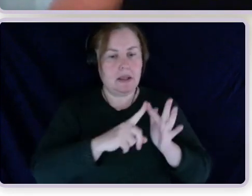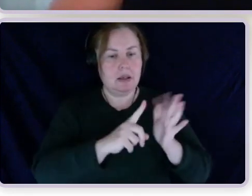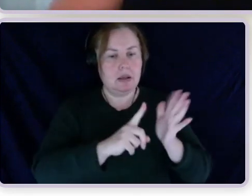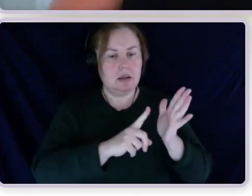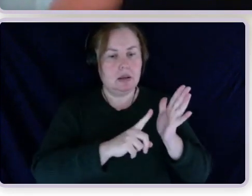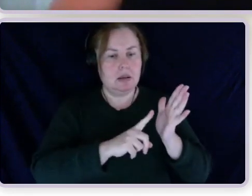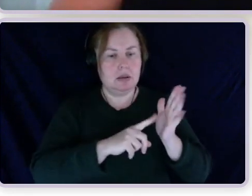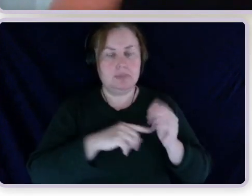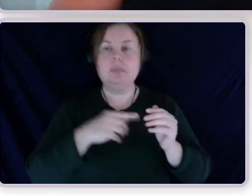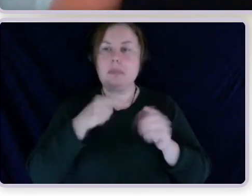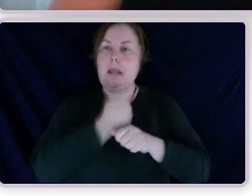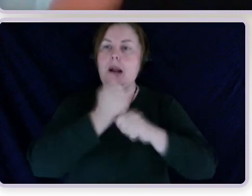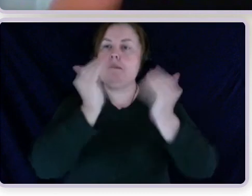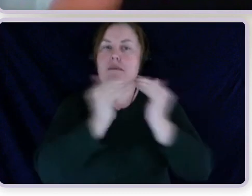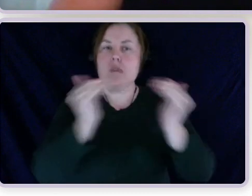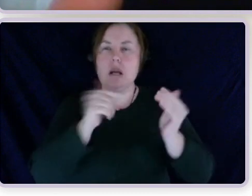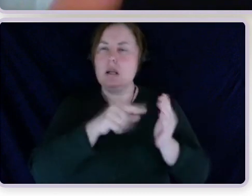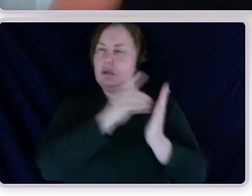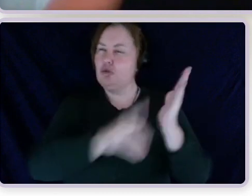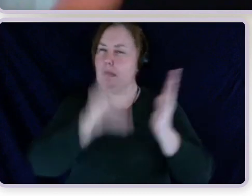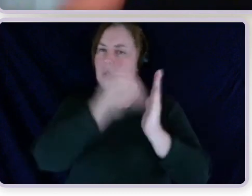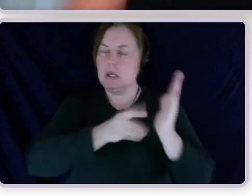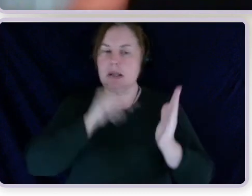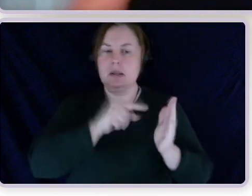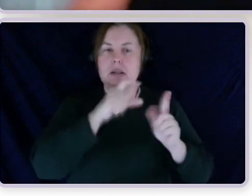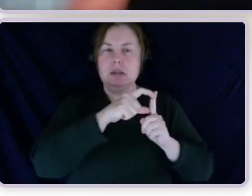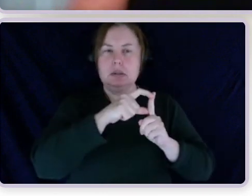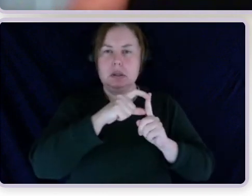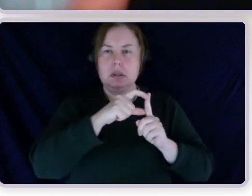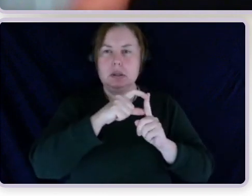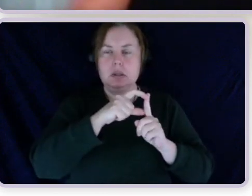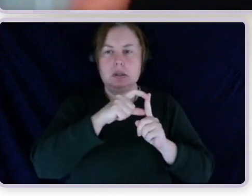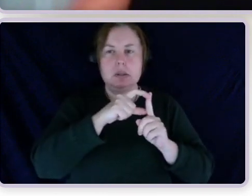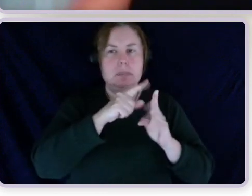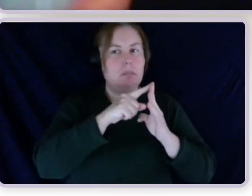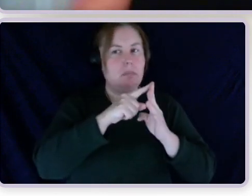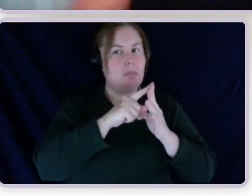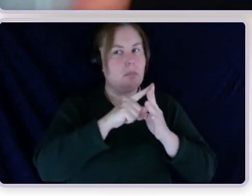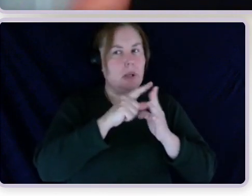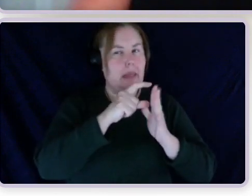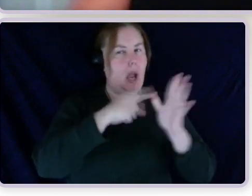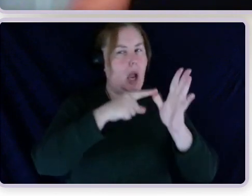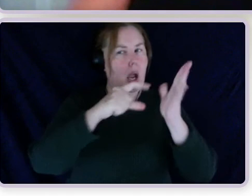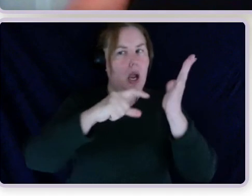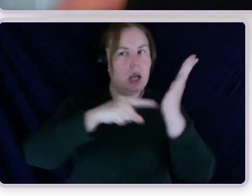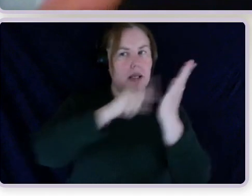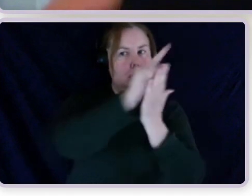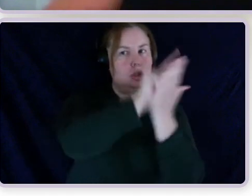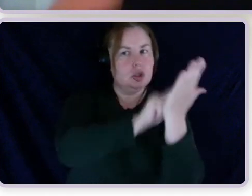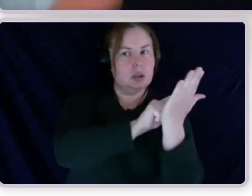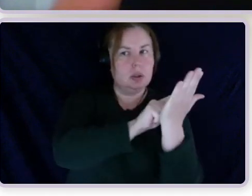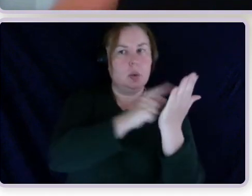touched on yet, is there is potentially an impairment table review in the works.